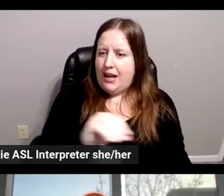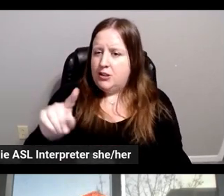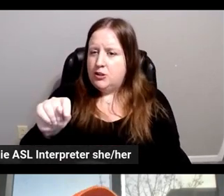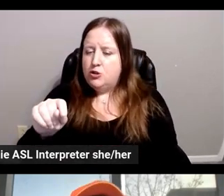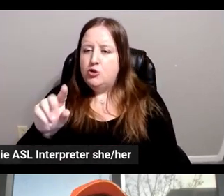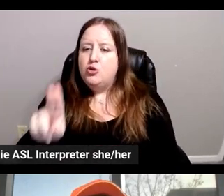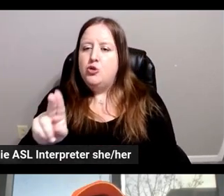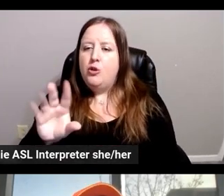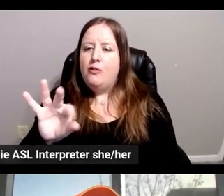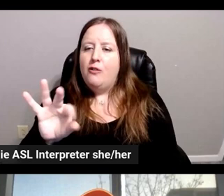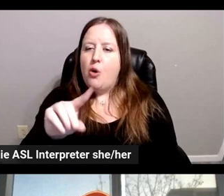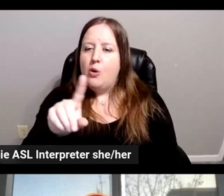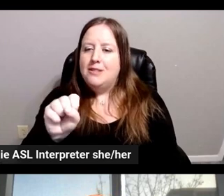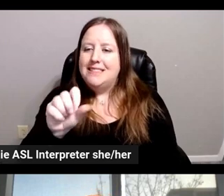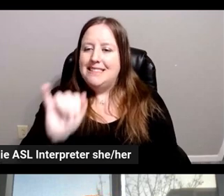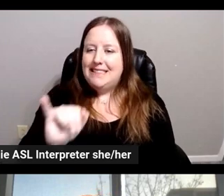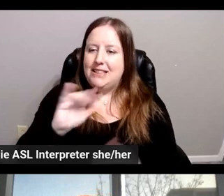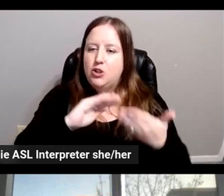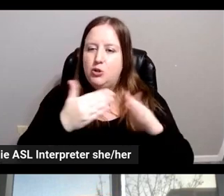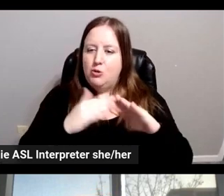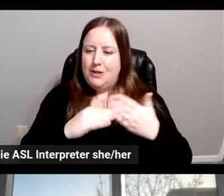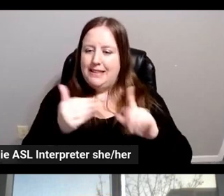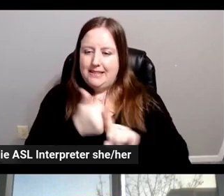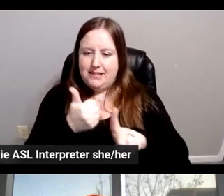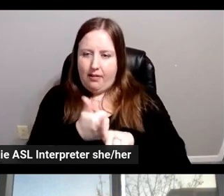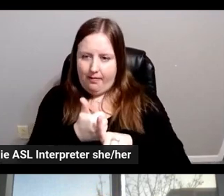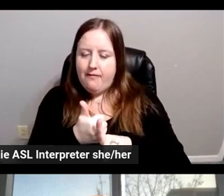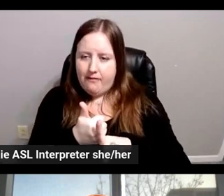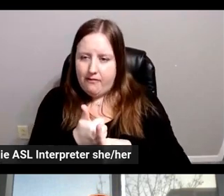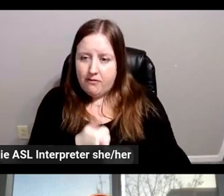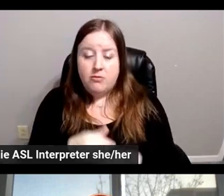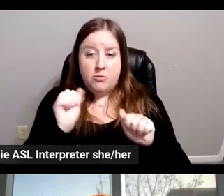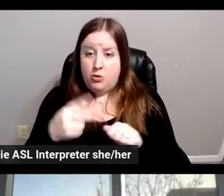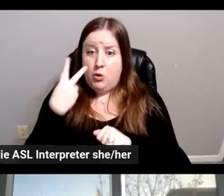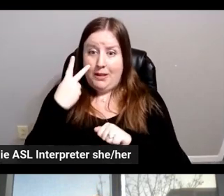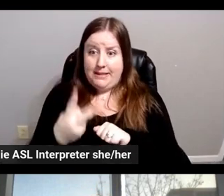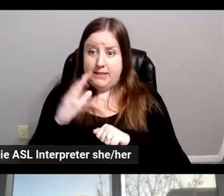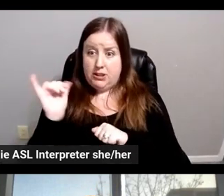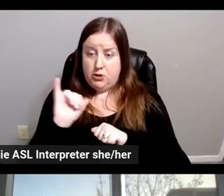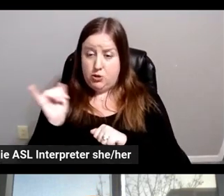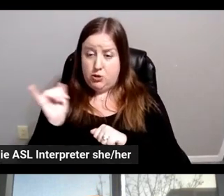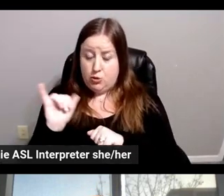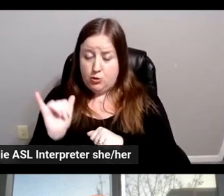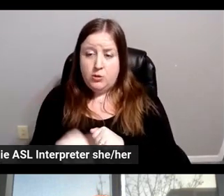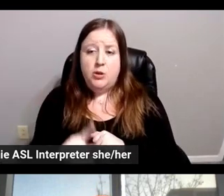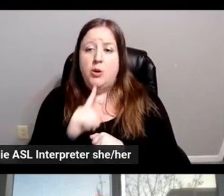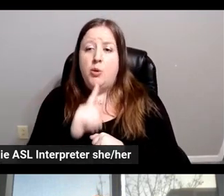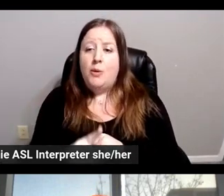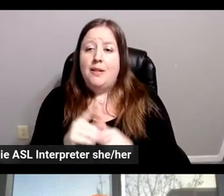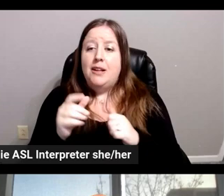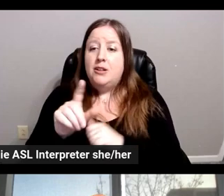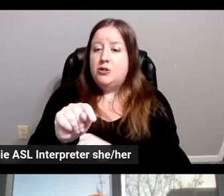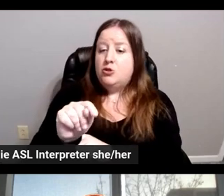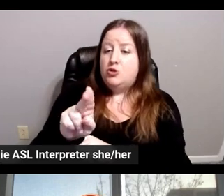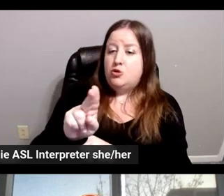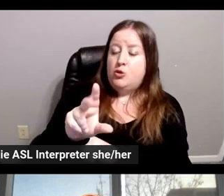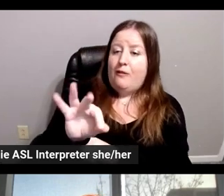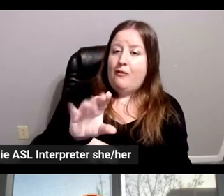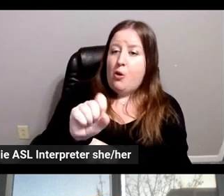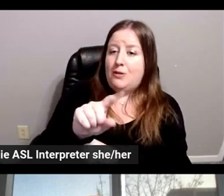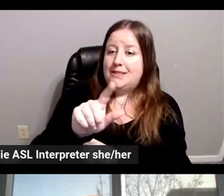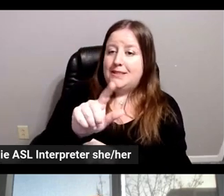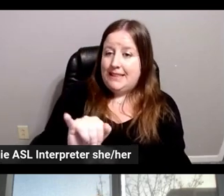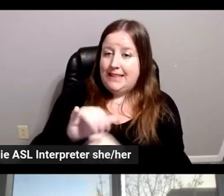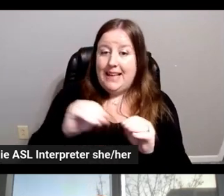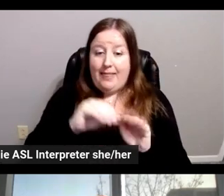T4Z community itself. And I think that you could see today with so many T4Z in the background, I